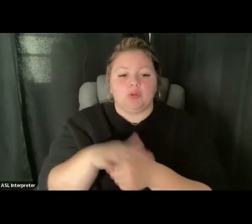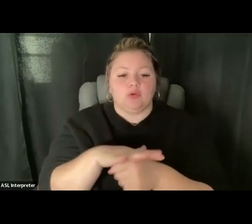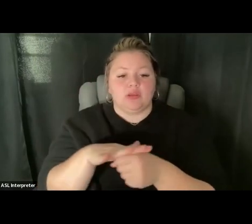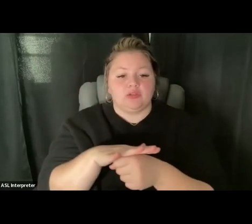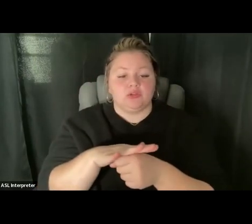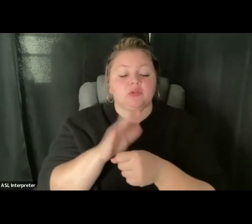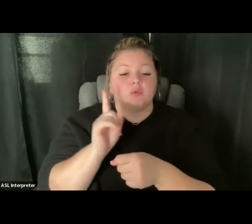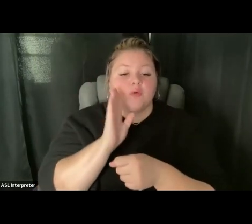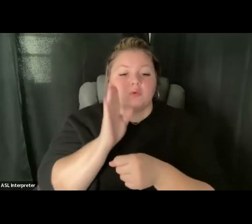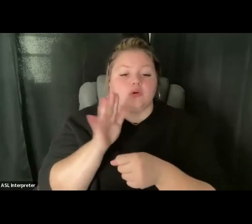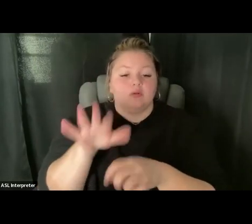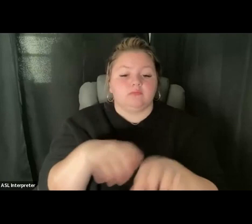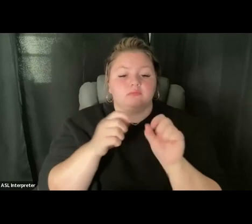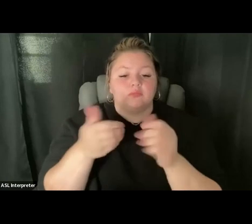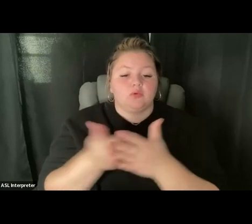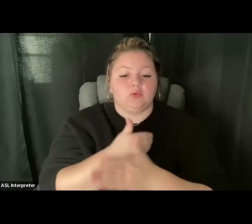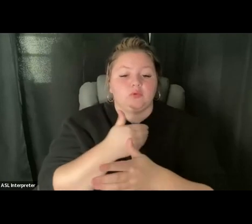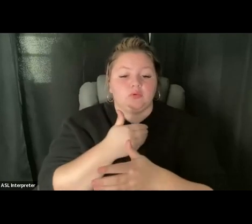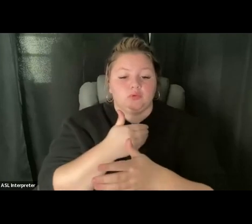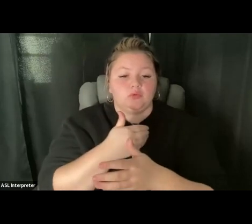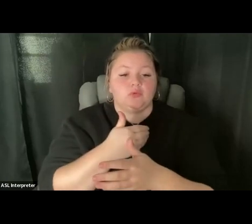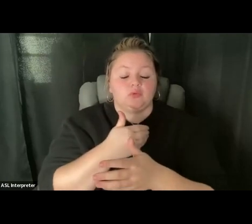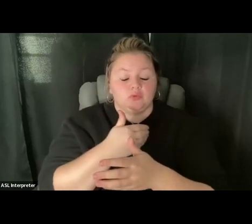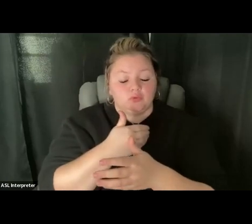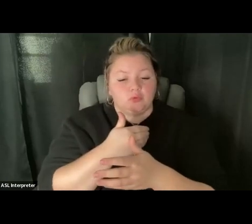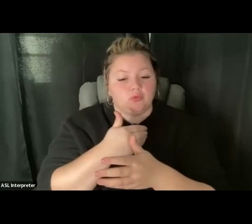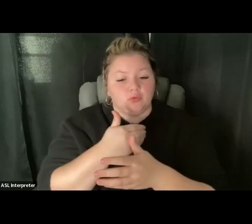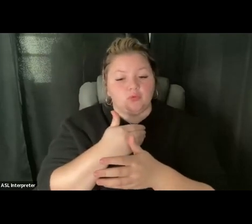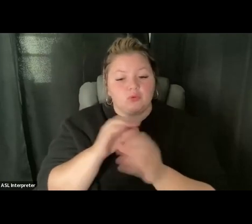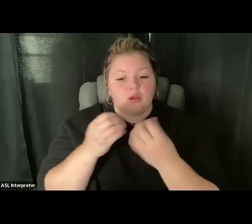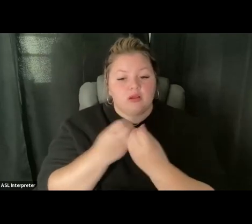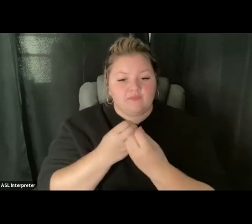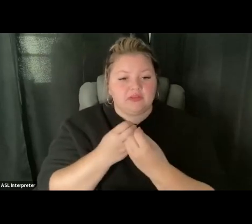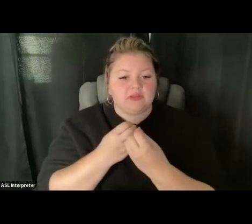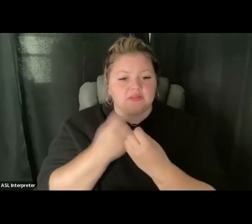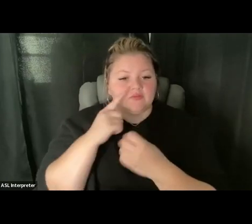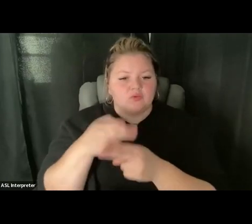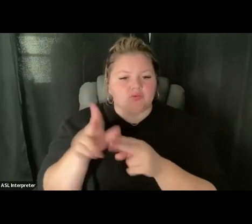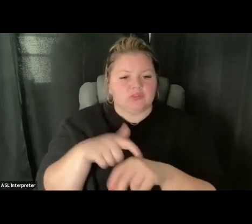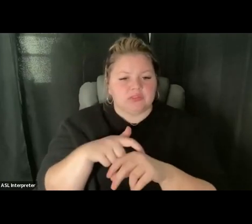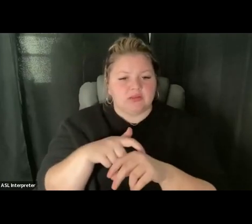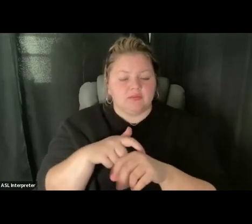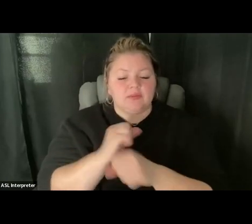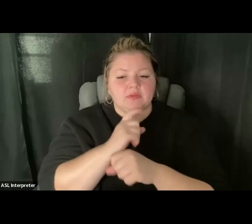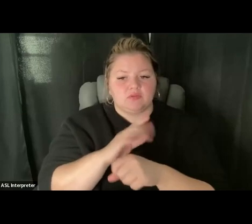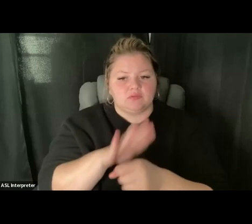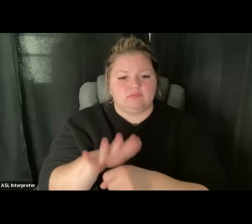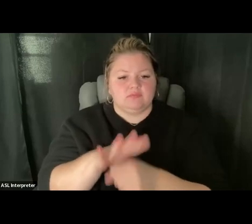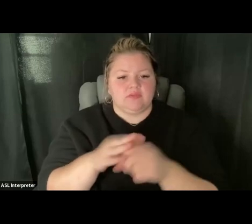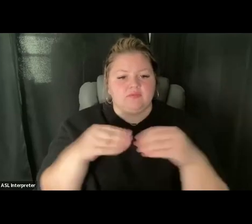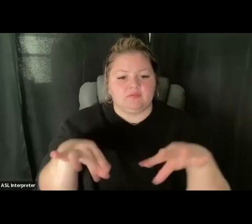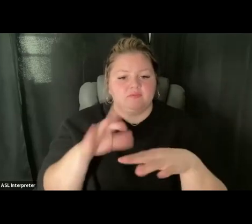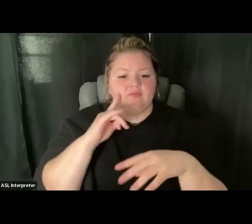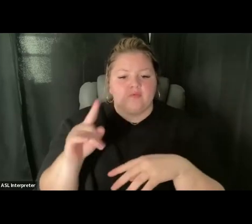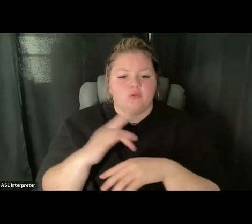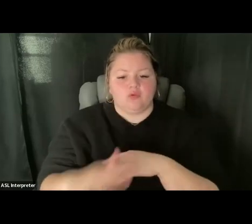while, to ensure that there was enough space for in person early voting. The